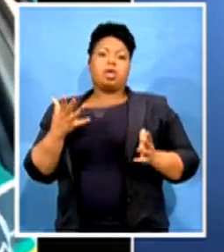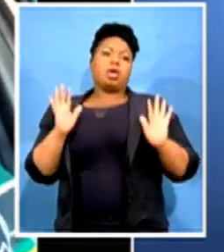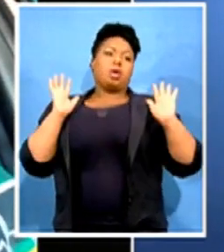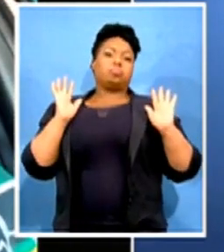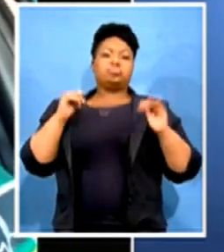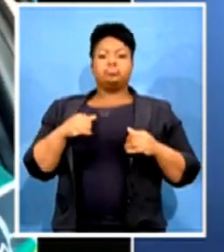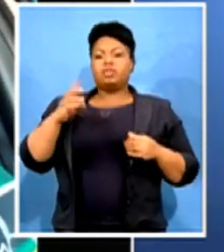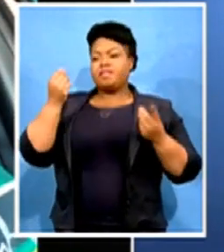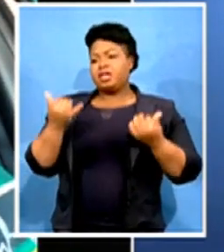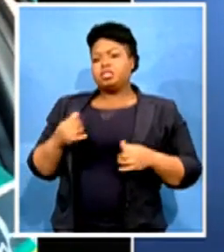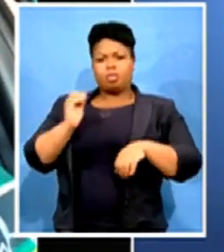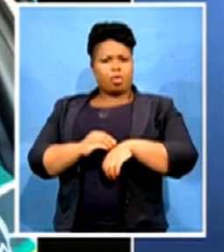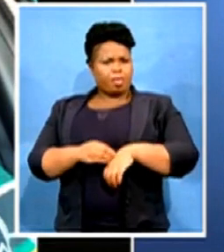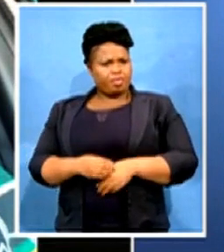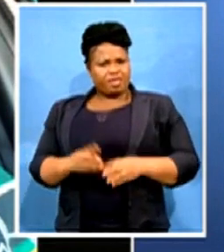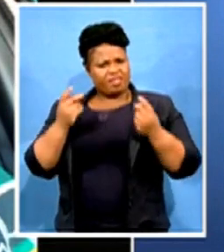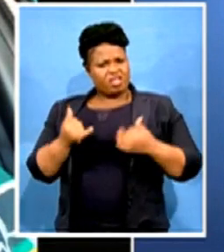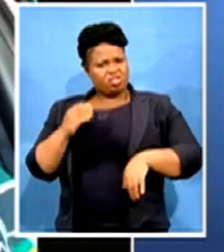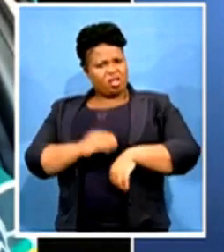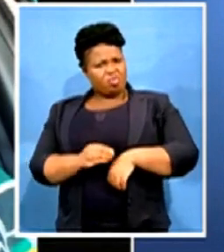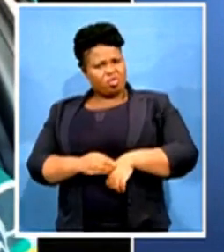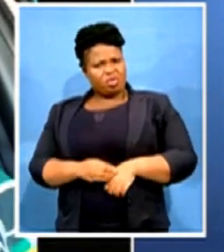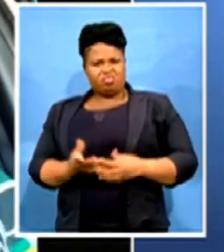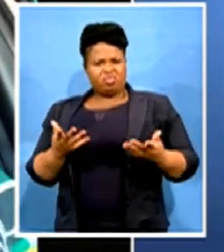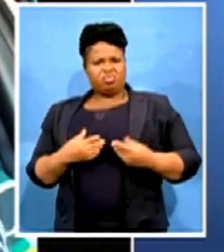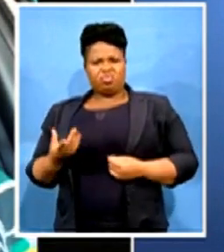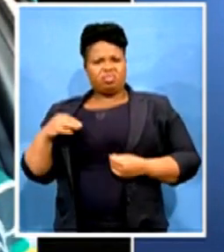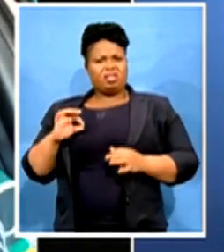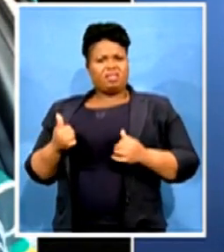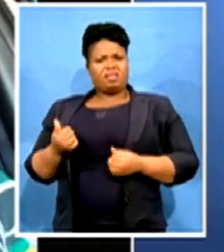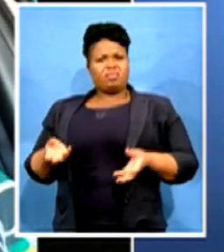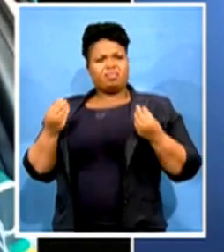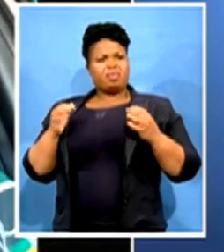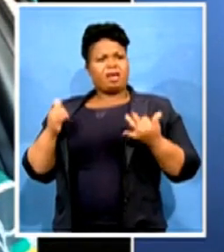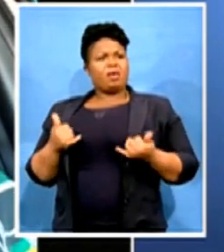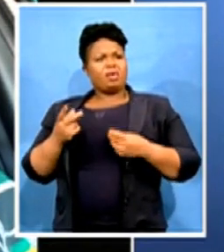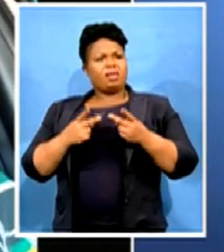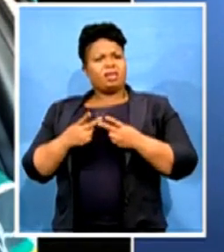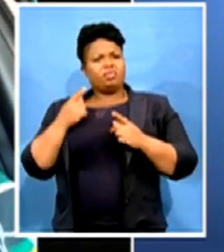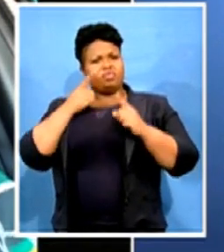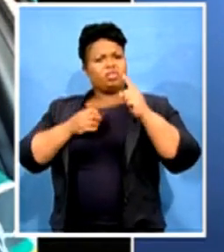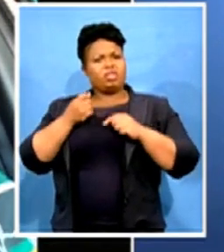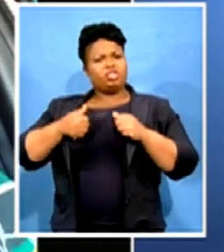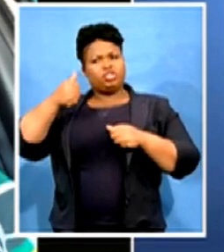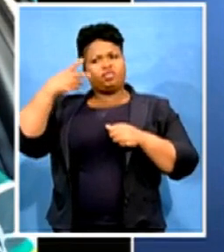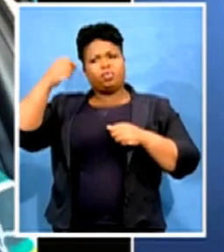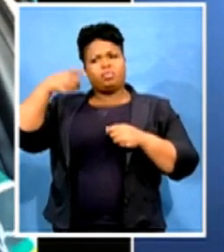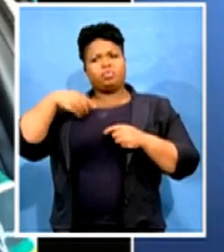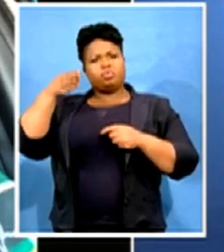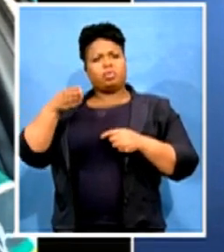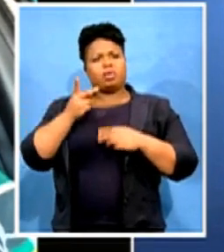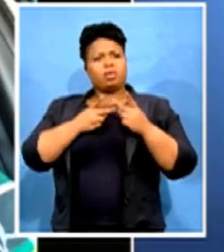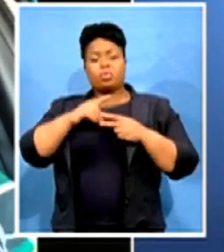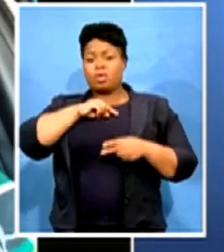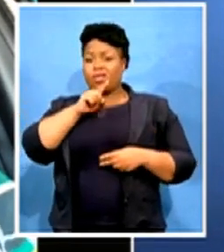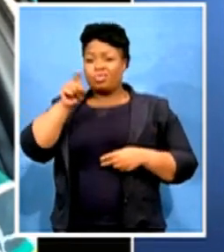problems. How do you then get a speaker and a chief whip into such? Because those are issues that need to be processed. You